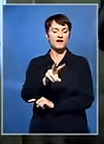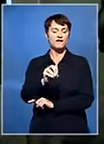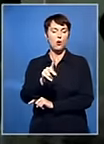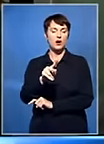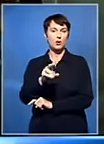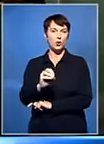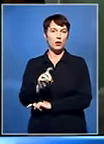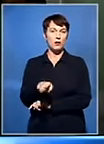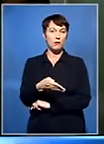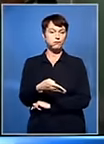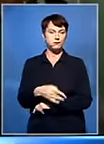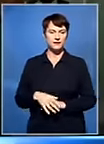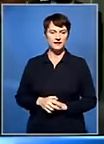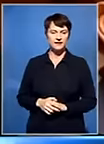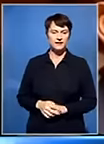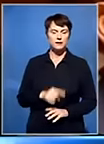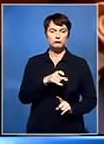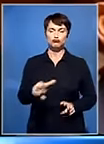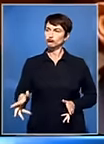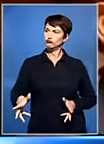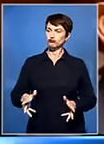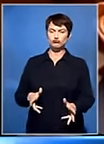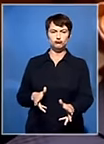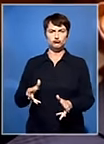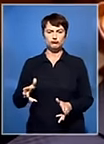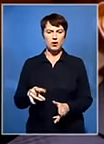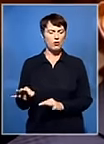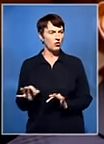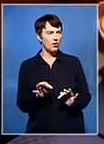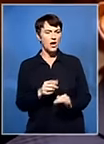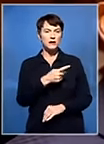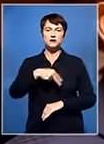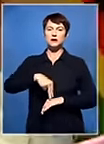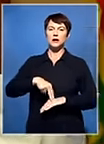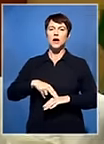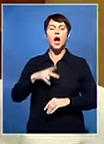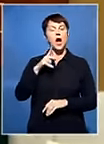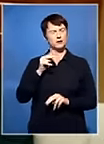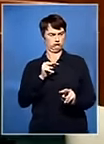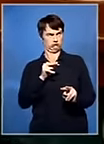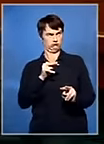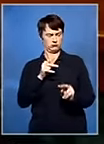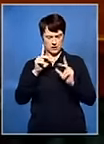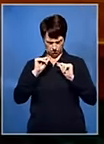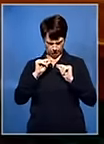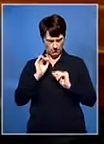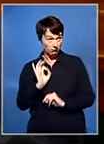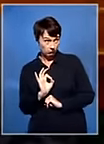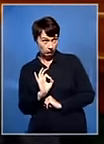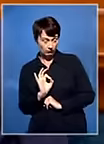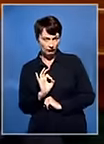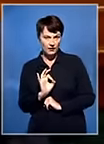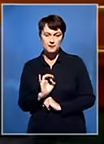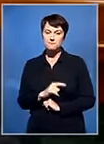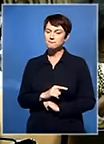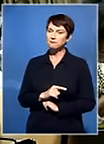The ease with which he moves, he even appears to be sleeping while standing, not giving away his mood.